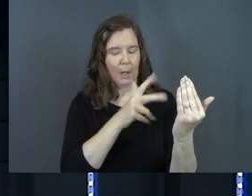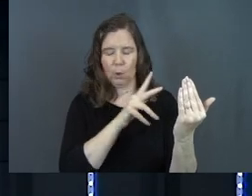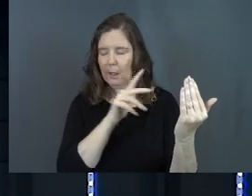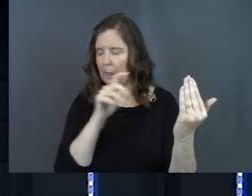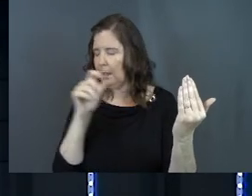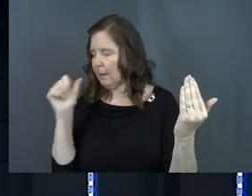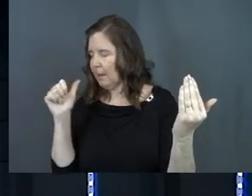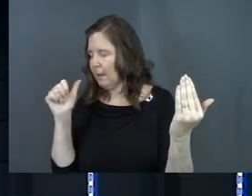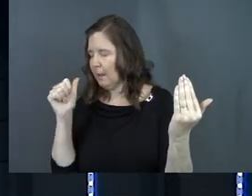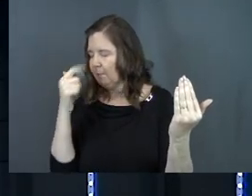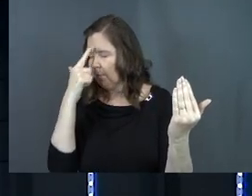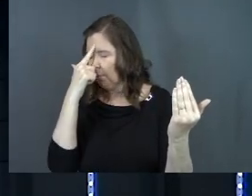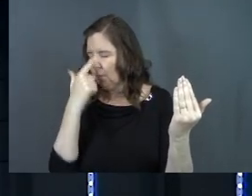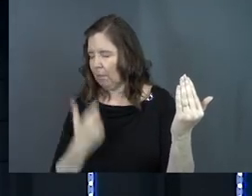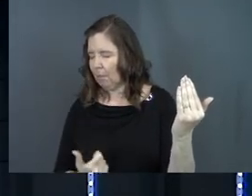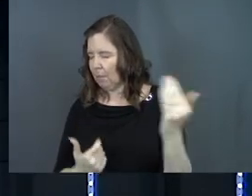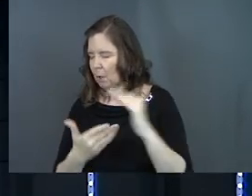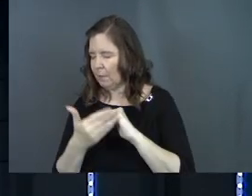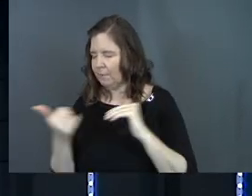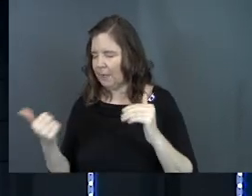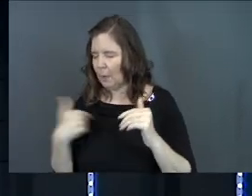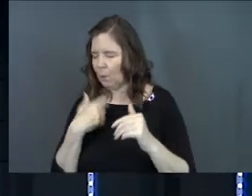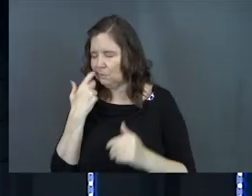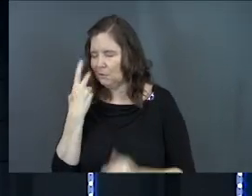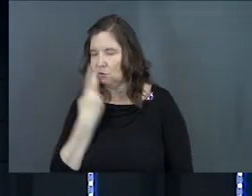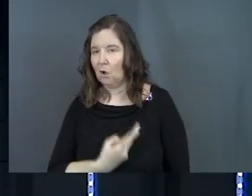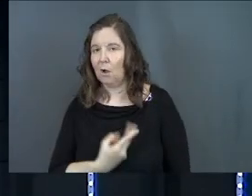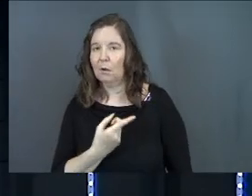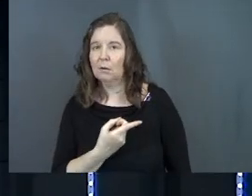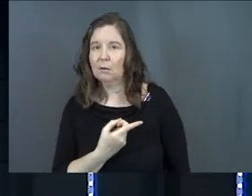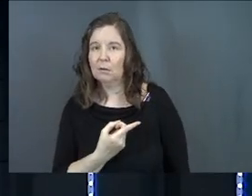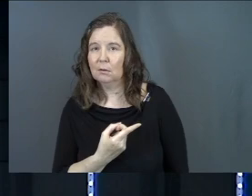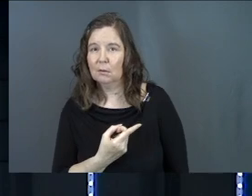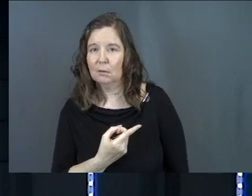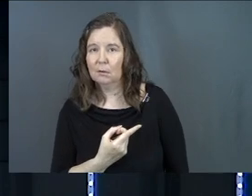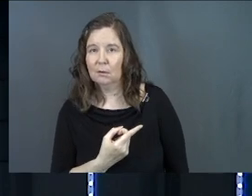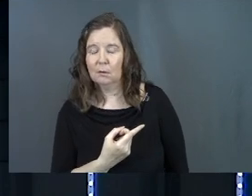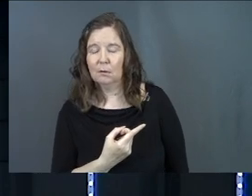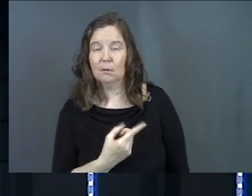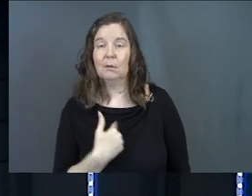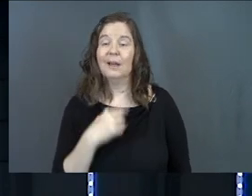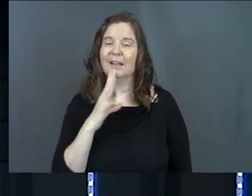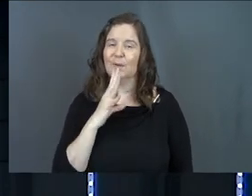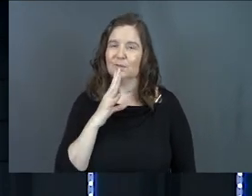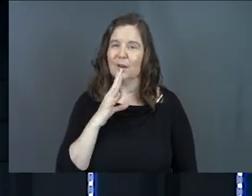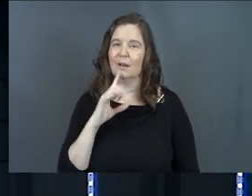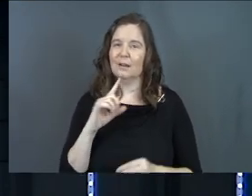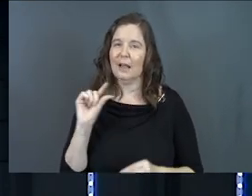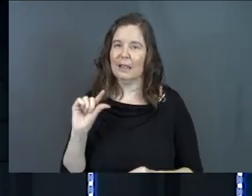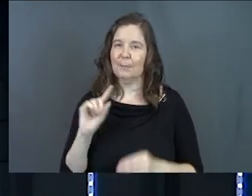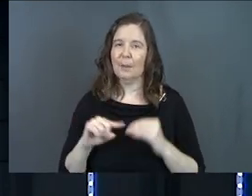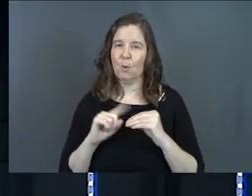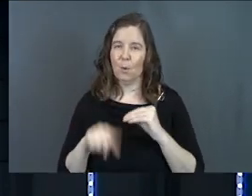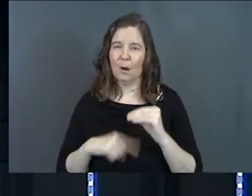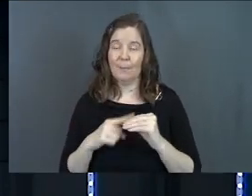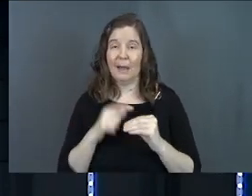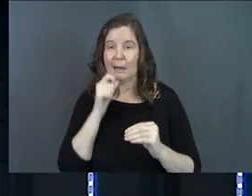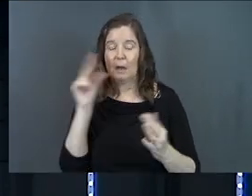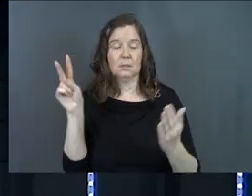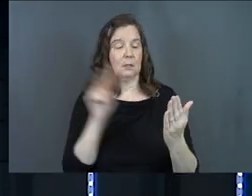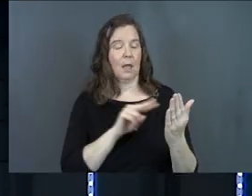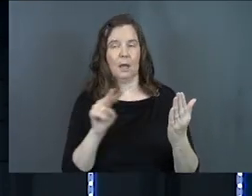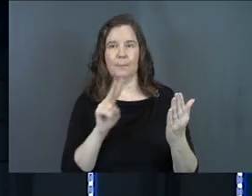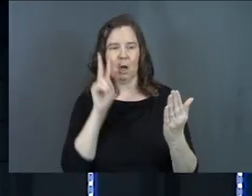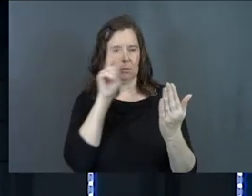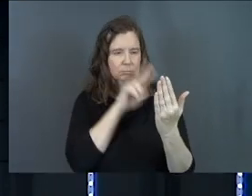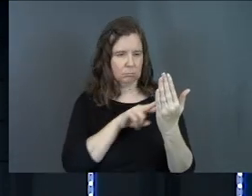it's really easy to forget the little thing that you saw there. And he's going to talk a bit more about not just glancing,